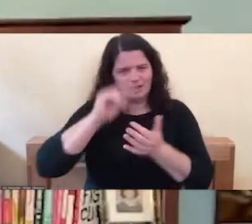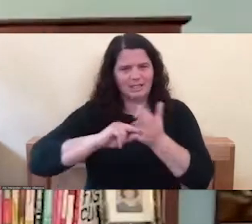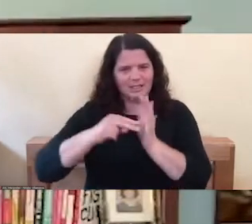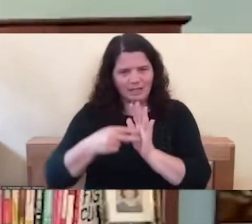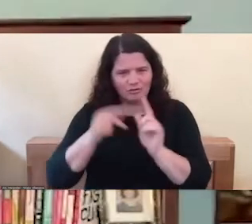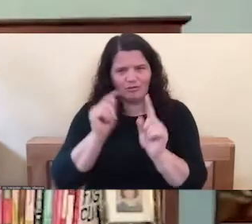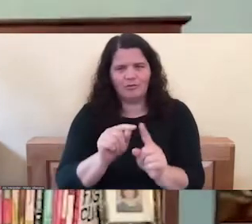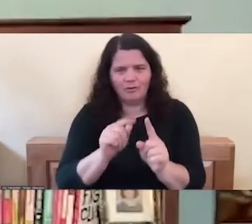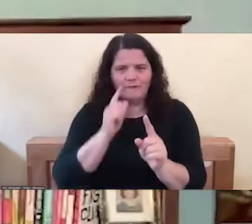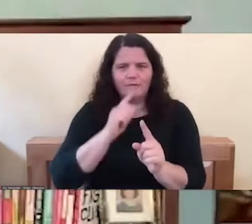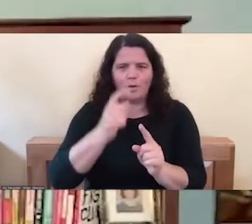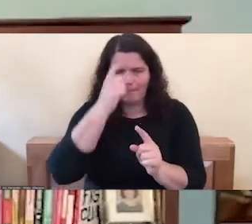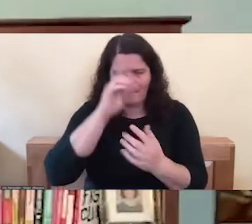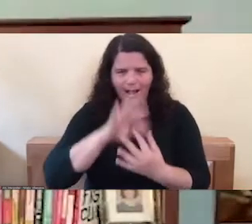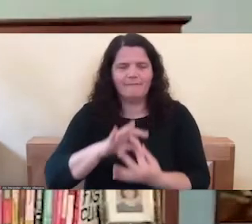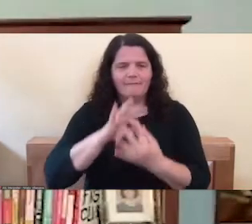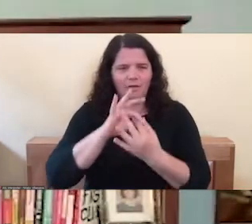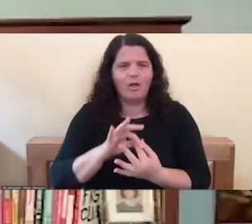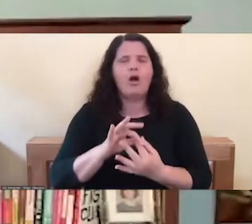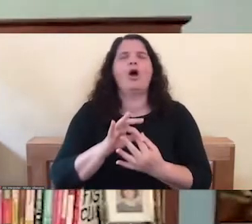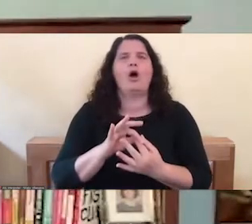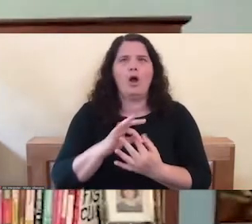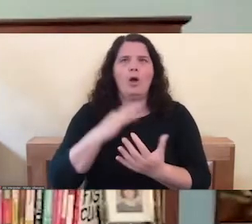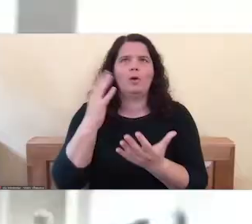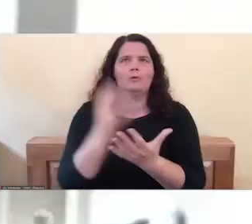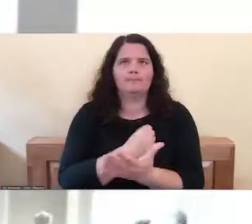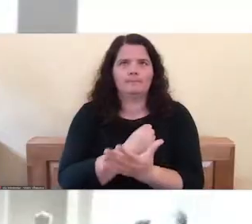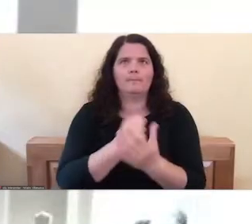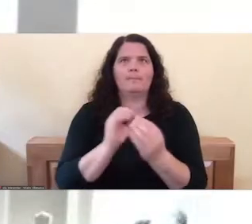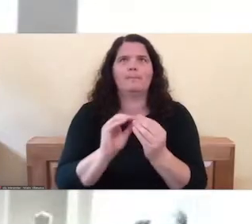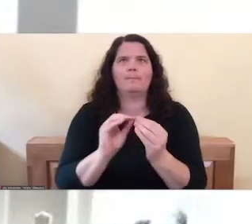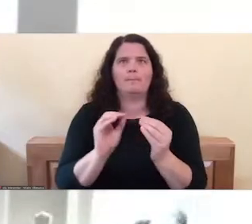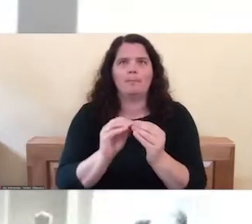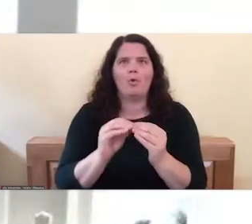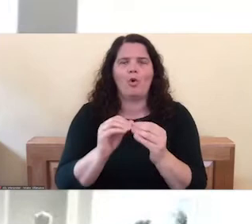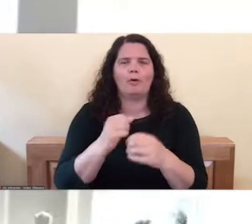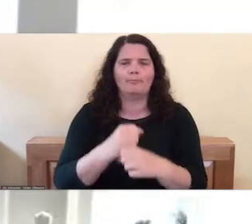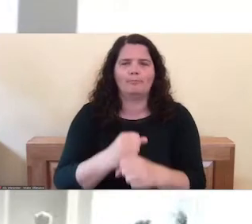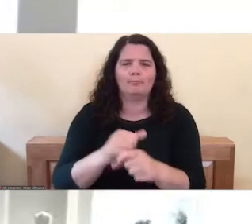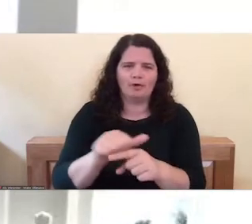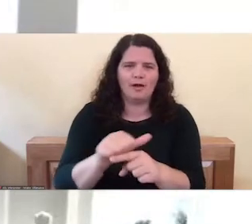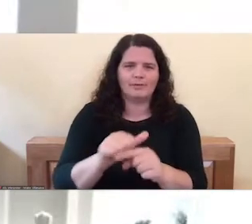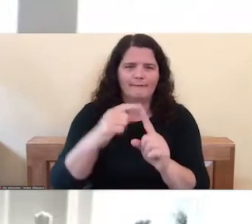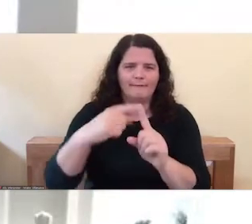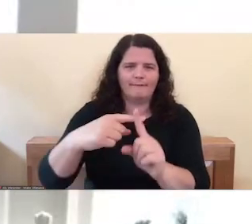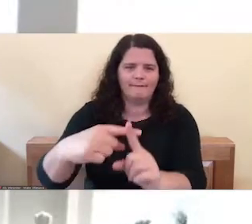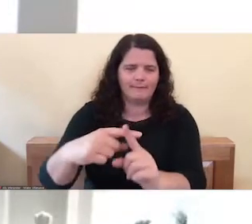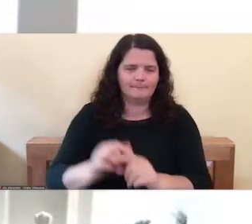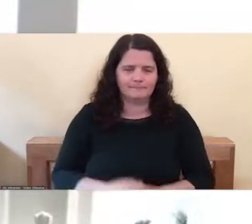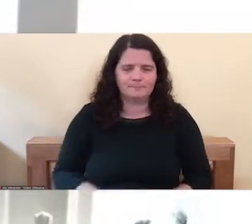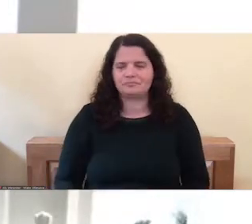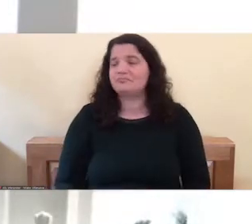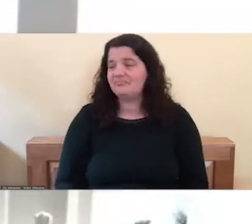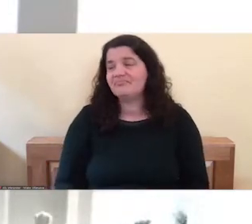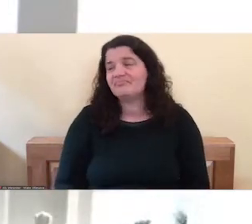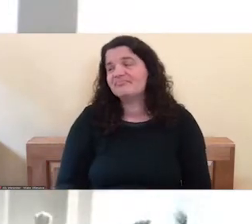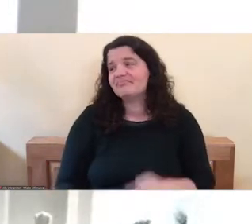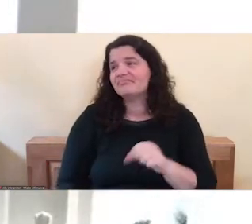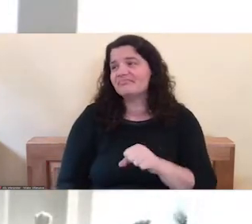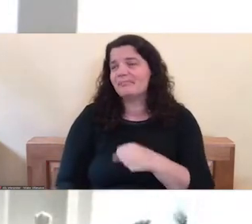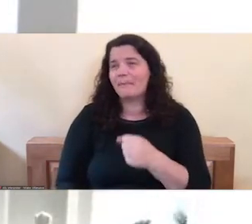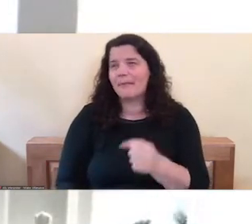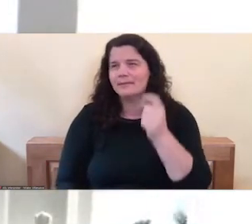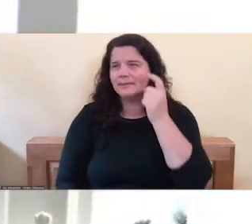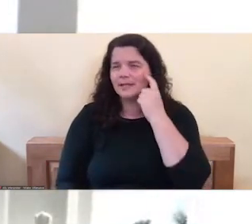mindfulness so that we can harness them more productively. Right. Yeah. That makes sense. I know in the moments where I've really had a lot of